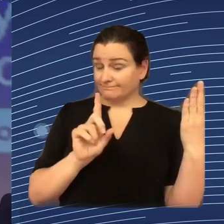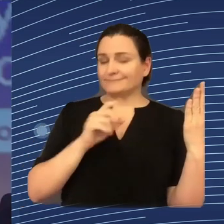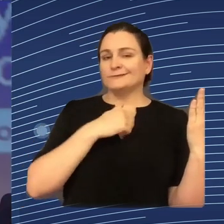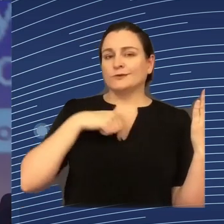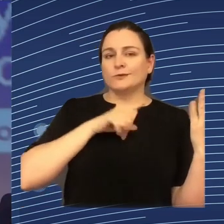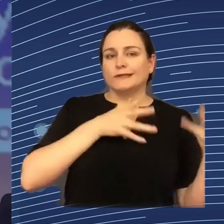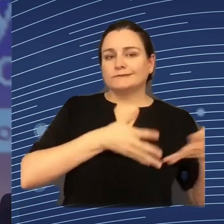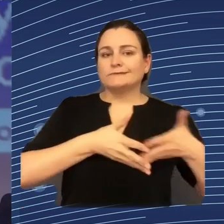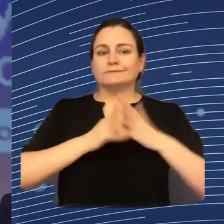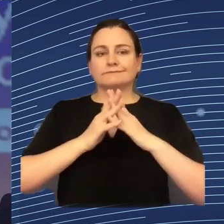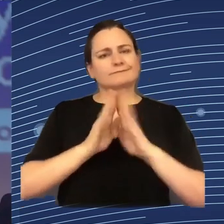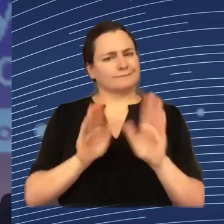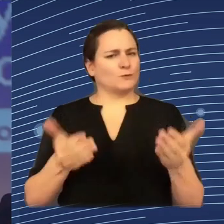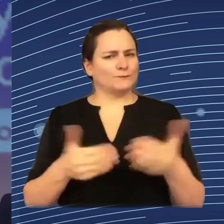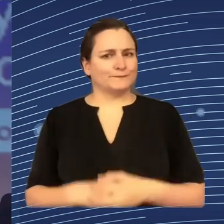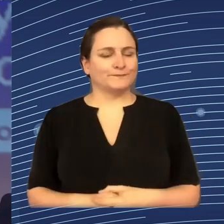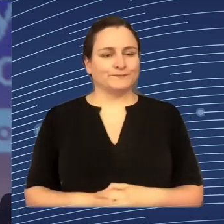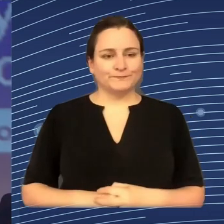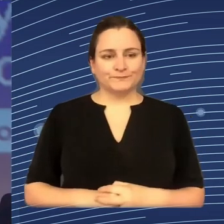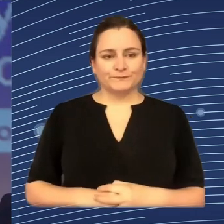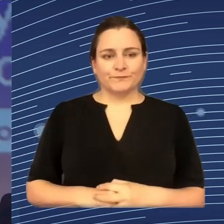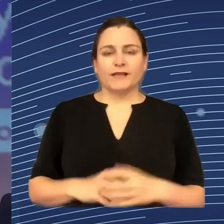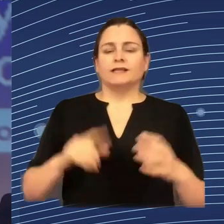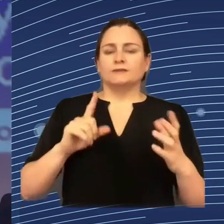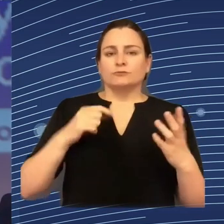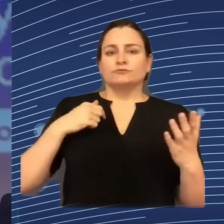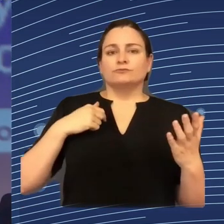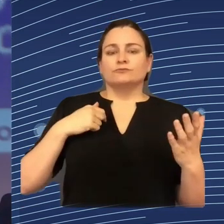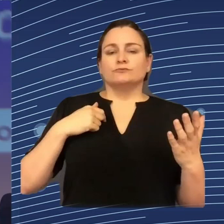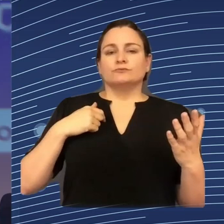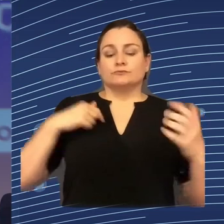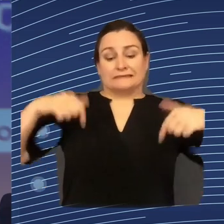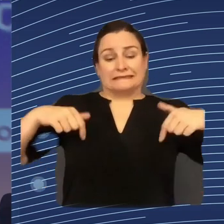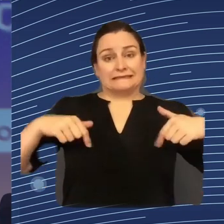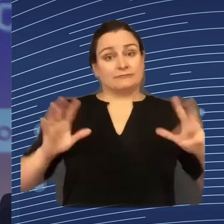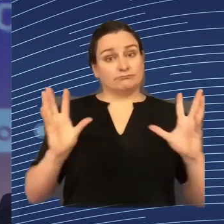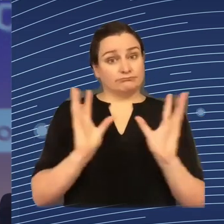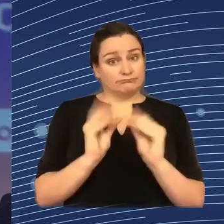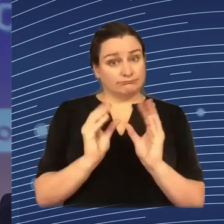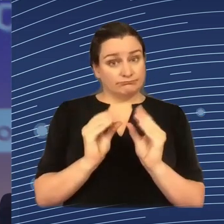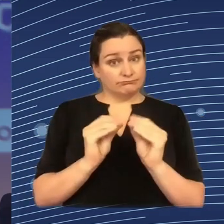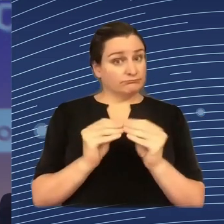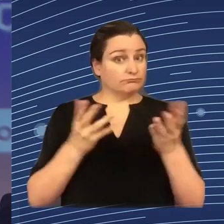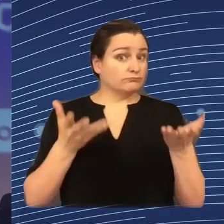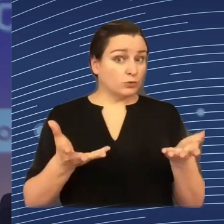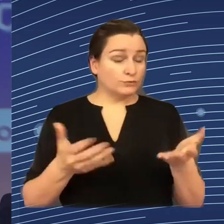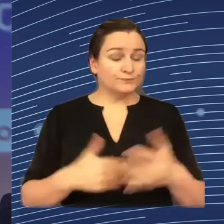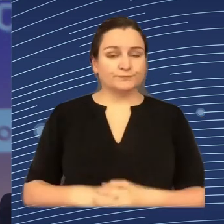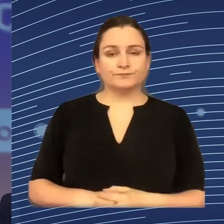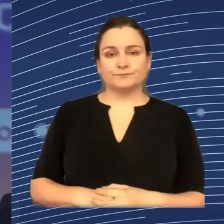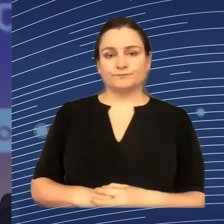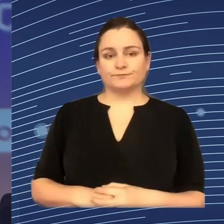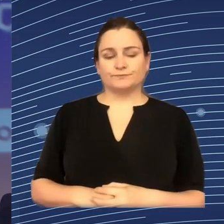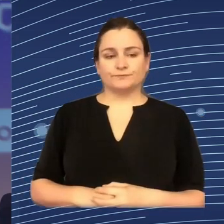the conversation can be on the same terms. But the bottom line and the reason why we would like to have this conversation is that very often